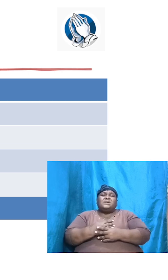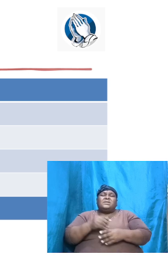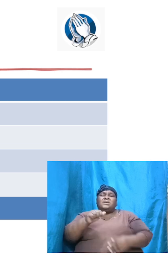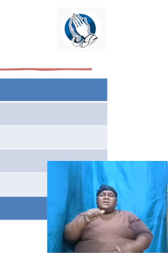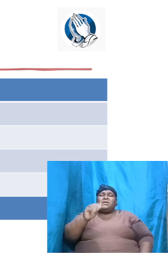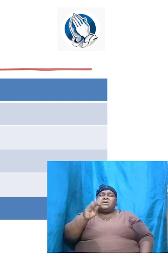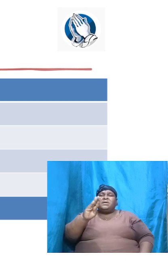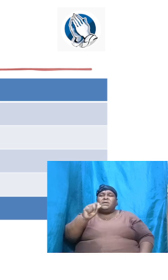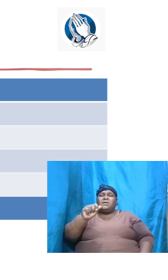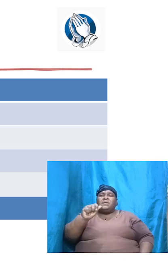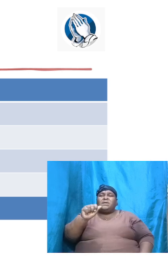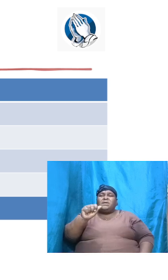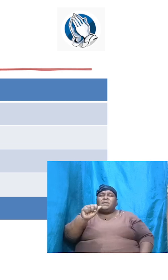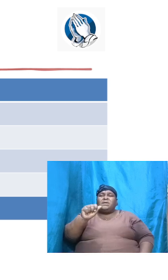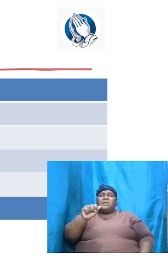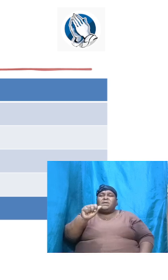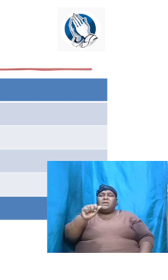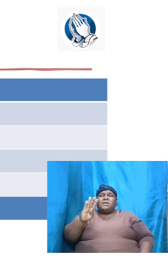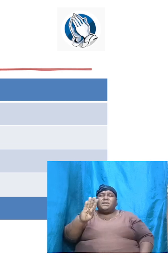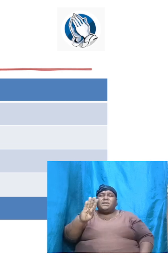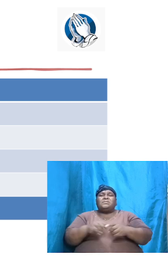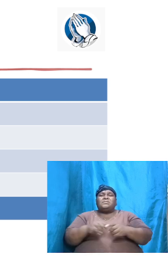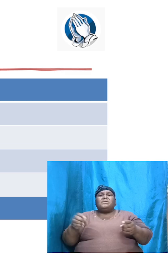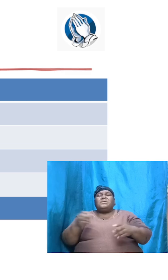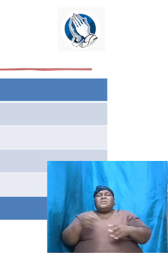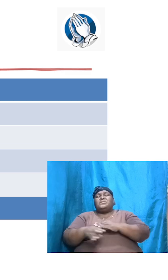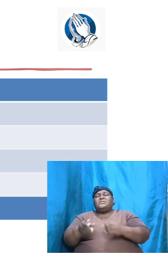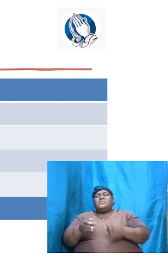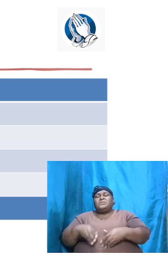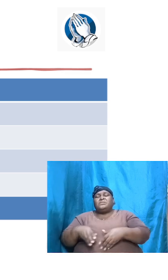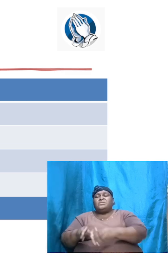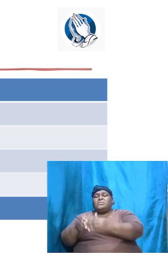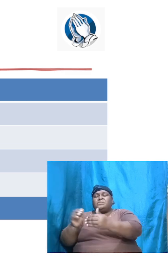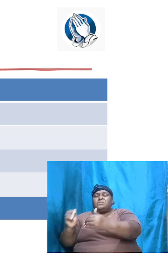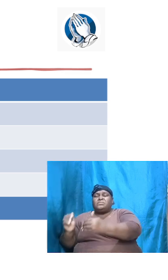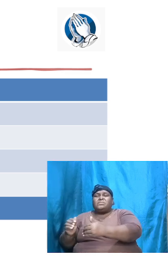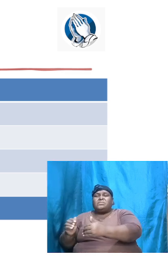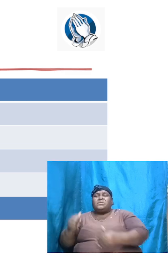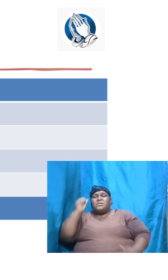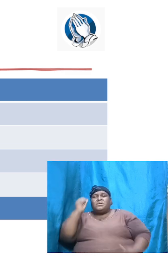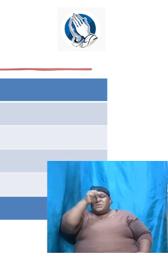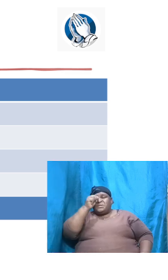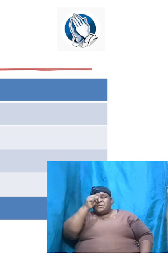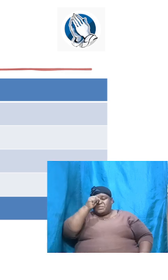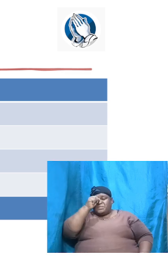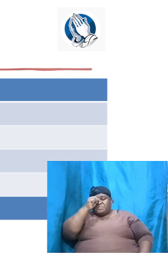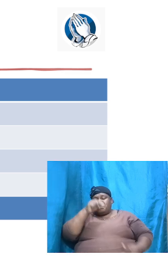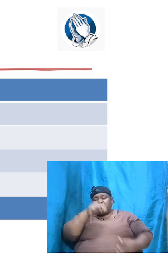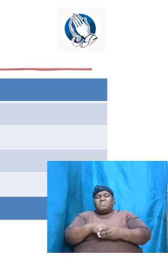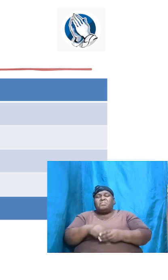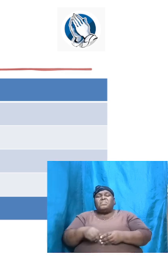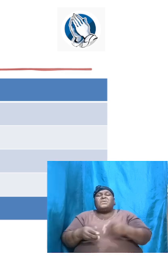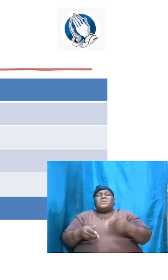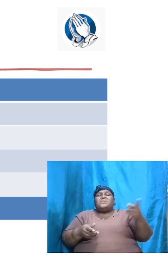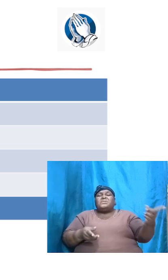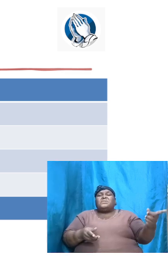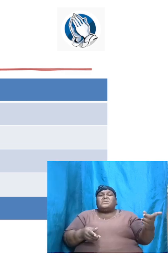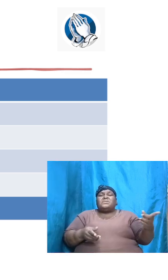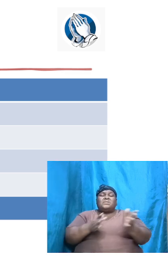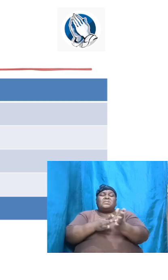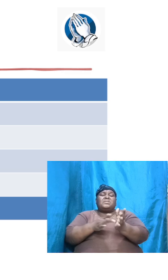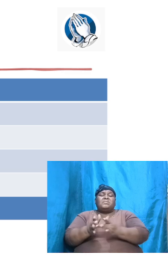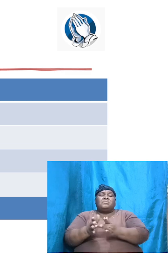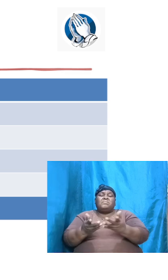We have the Caucasians in their little territory. We have the Africans in their little territory. And the Bible